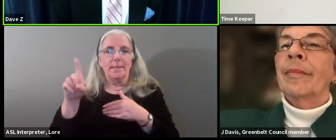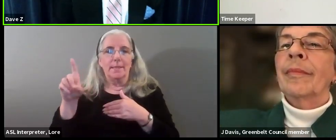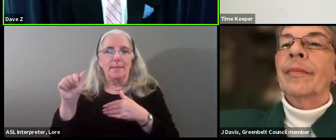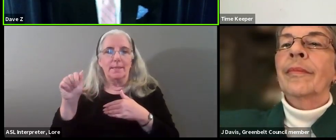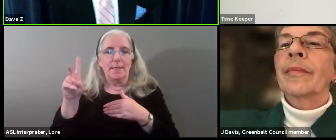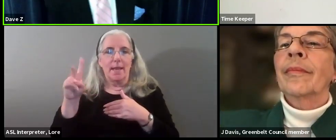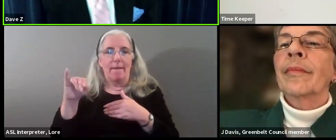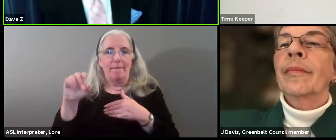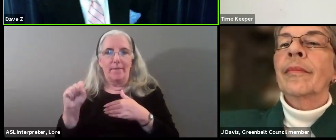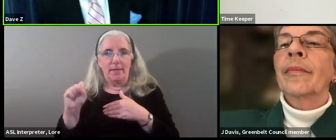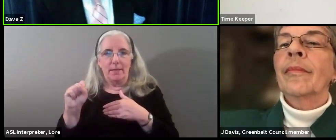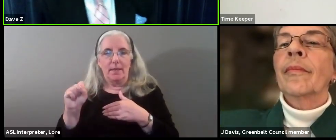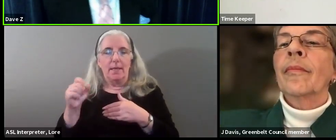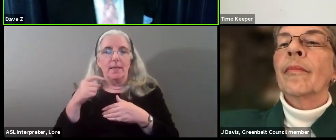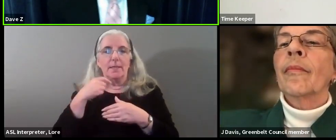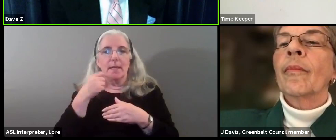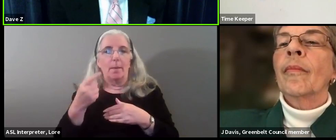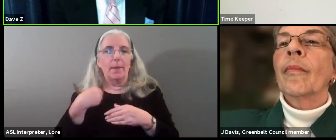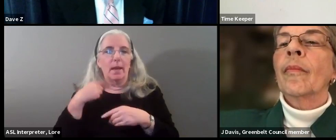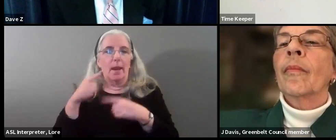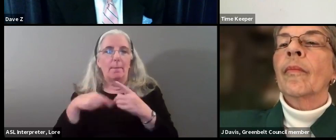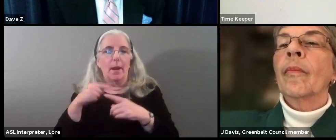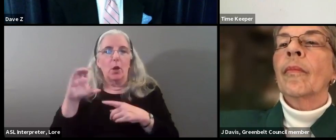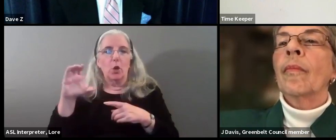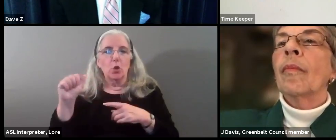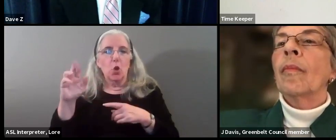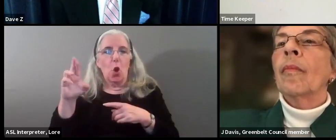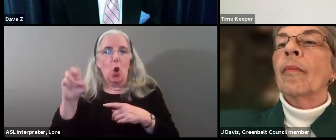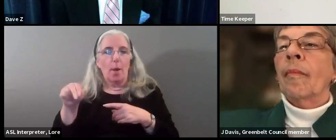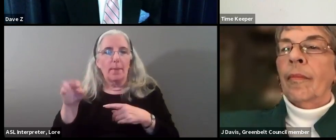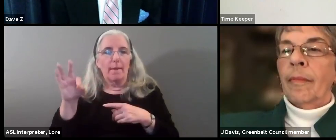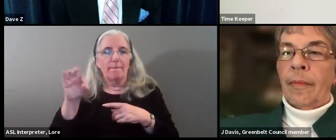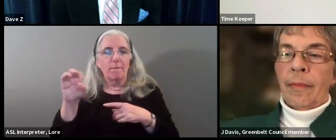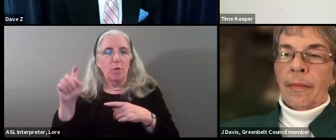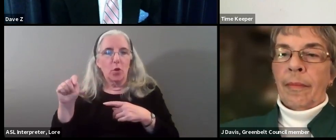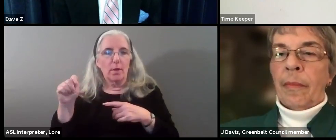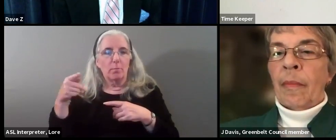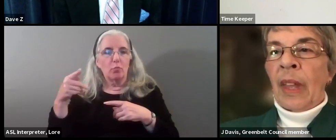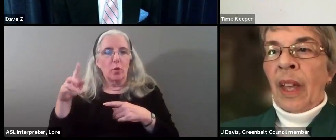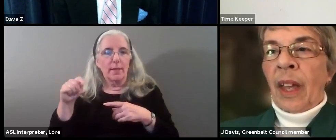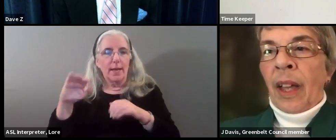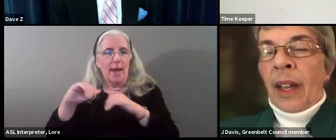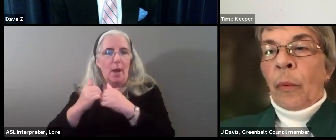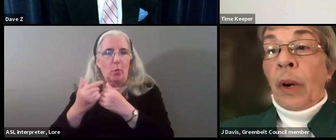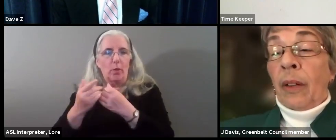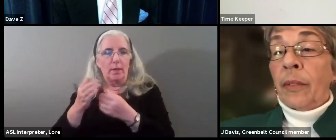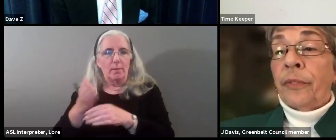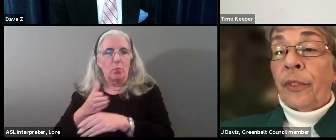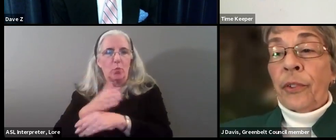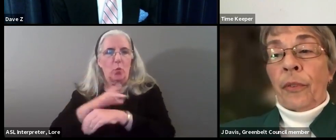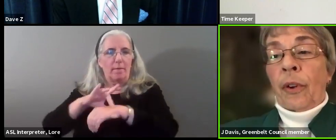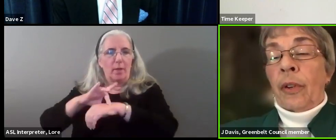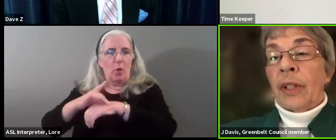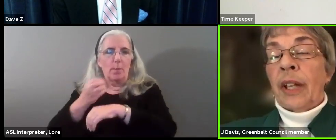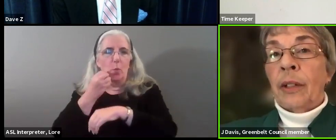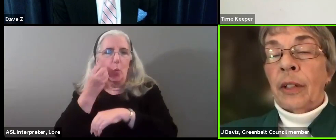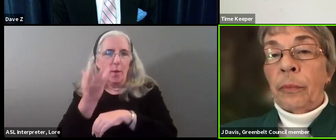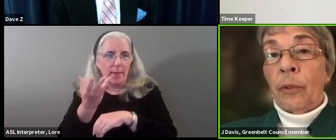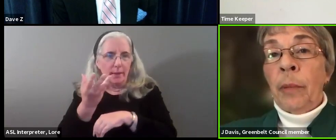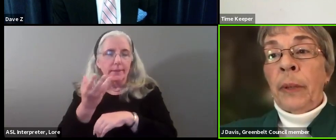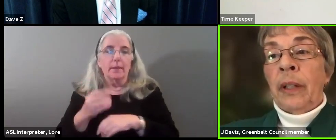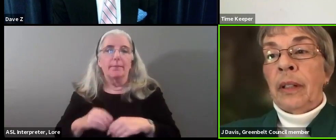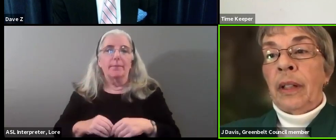Tell us about the carbon footprint. How can we reduce it here in Greenbelt? Well, first of all,